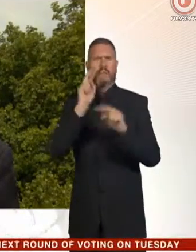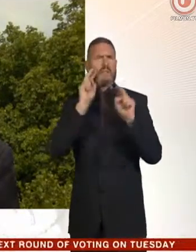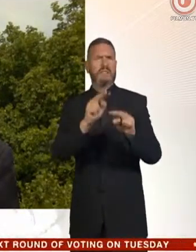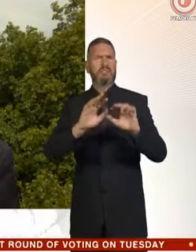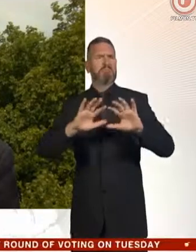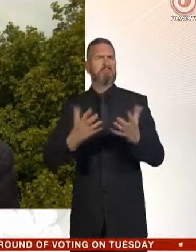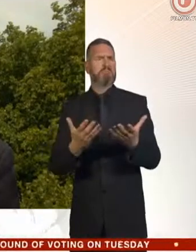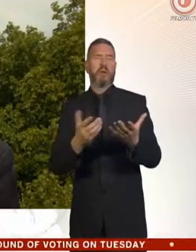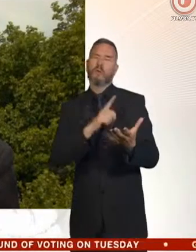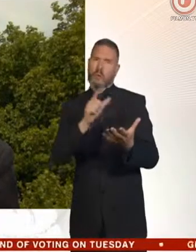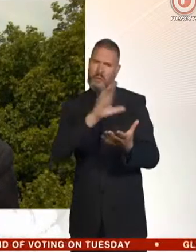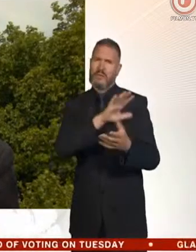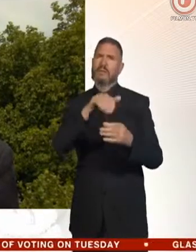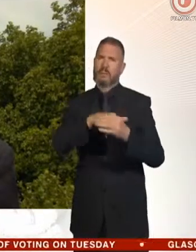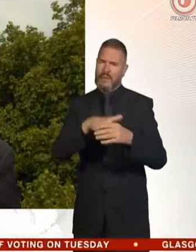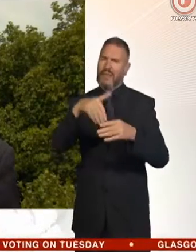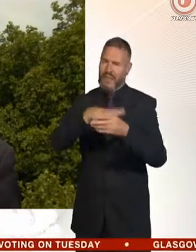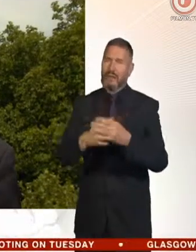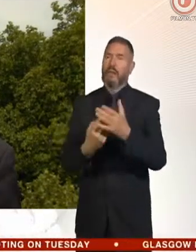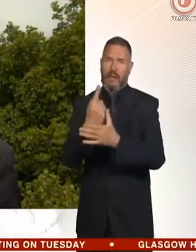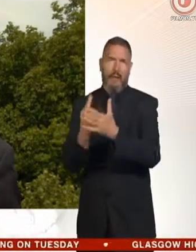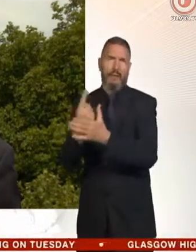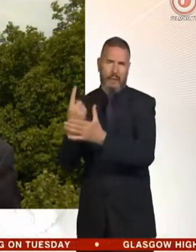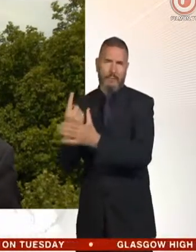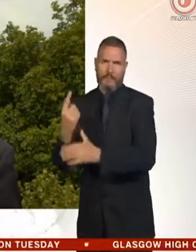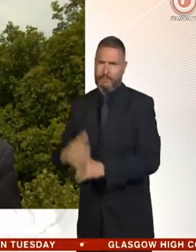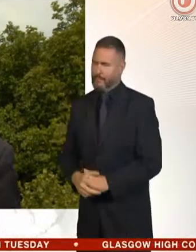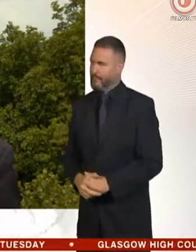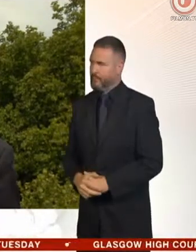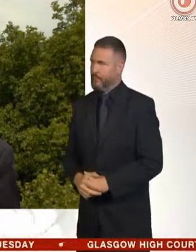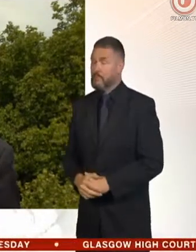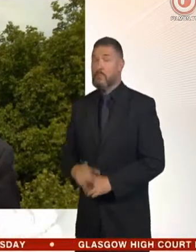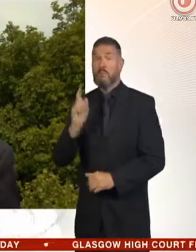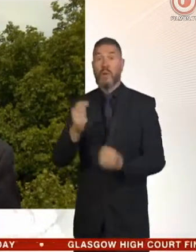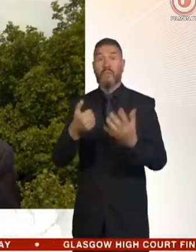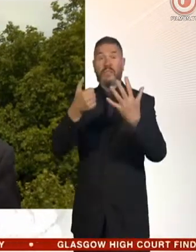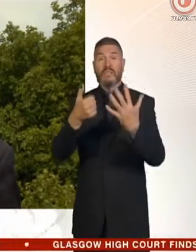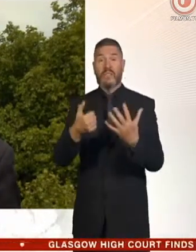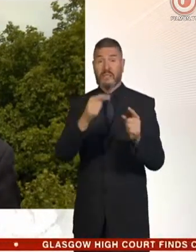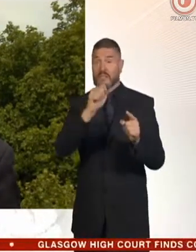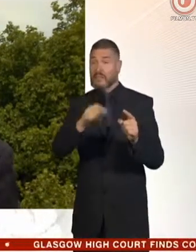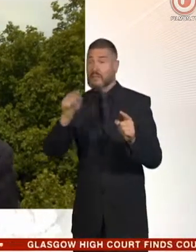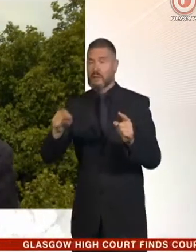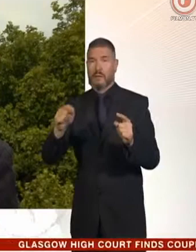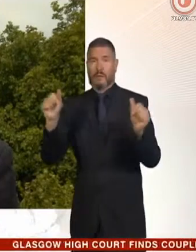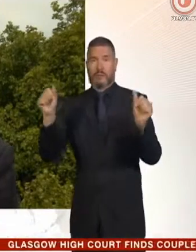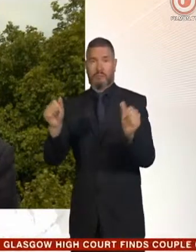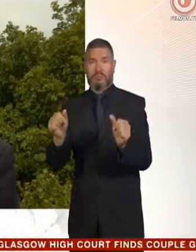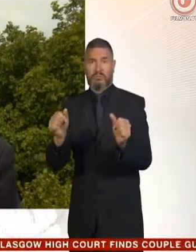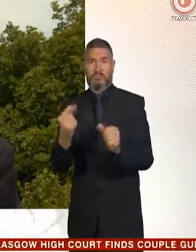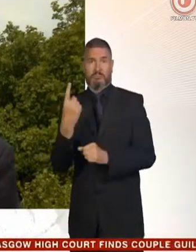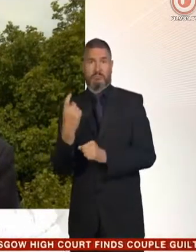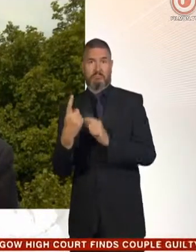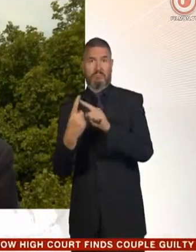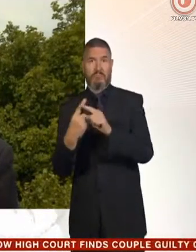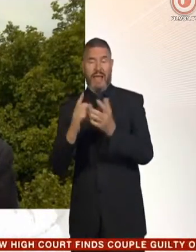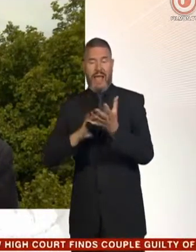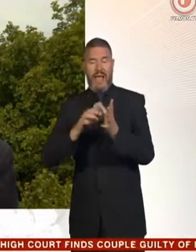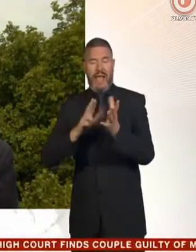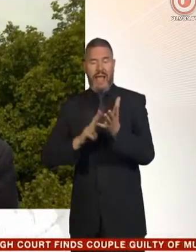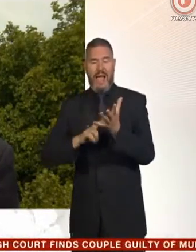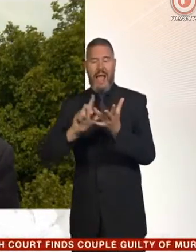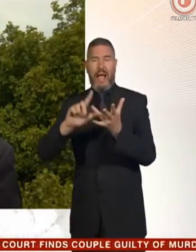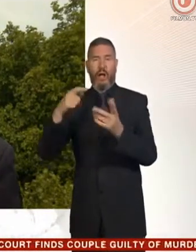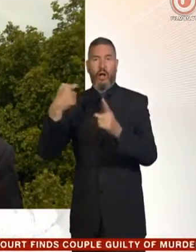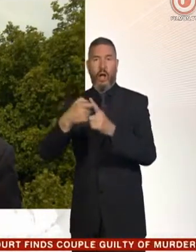he moves in to Downing Street. Meanwhile, the number of contenders in this race has fallen by another, another dropout this